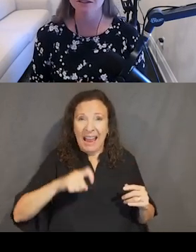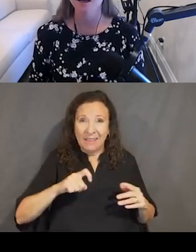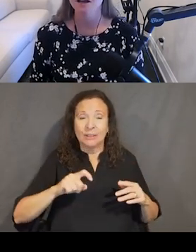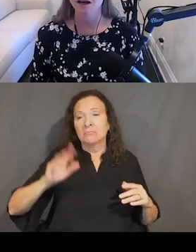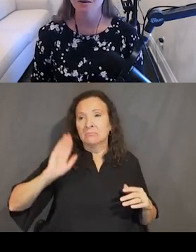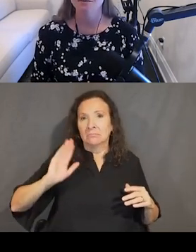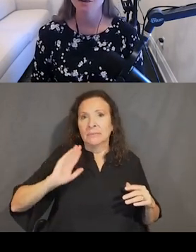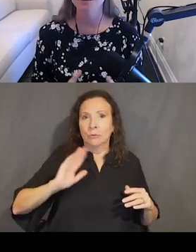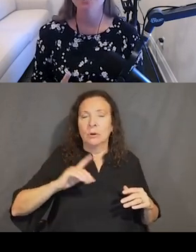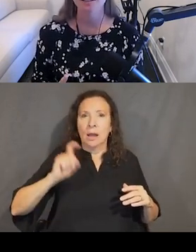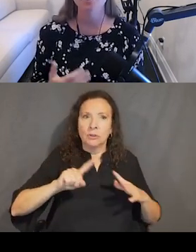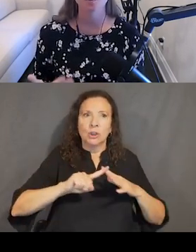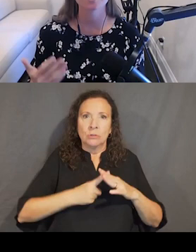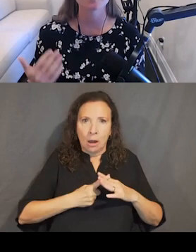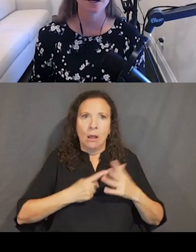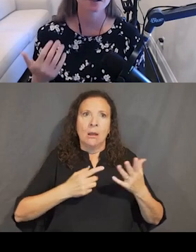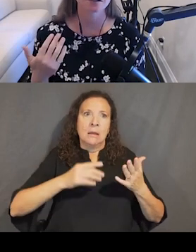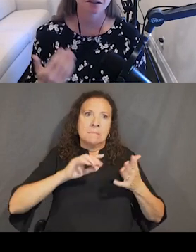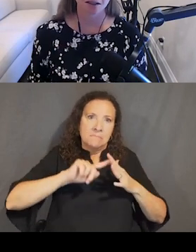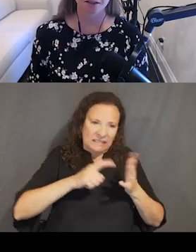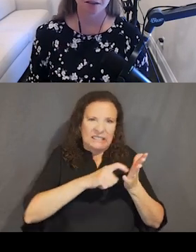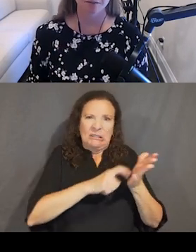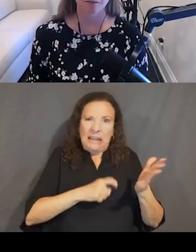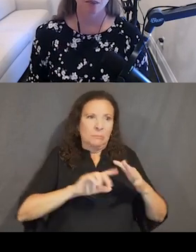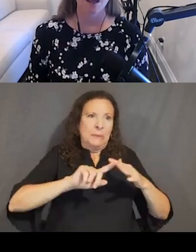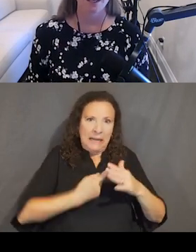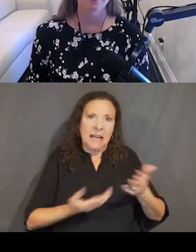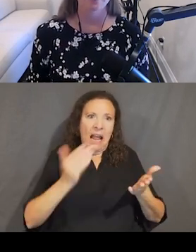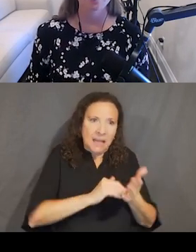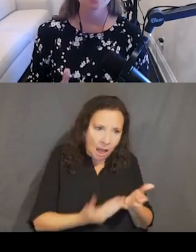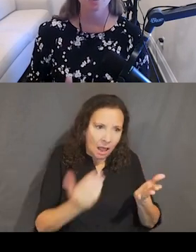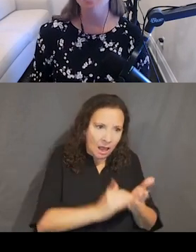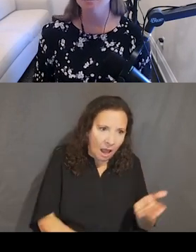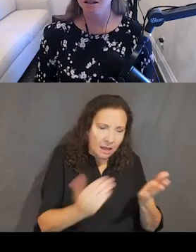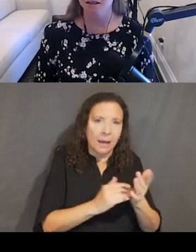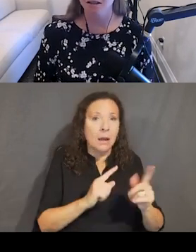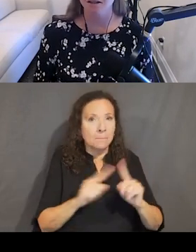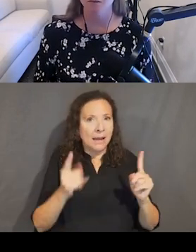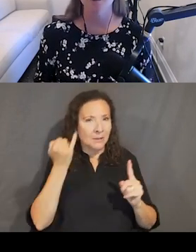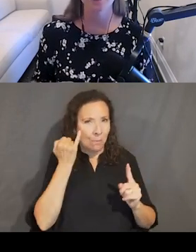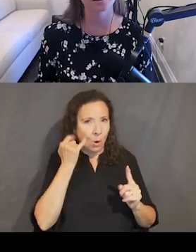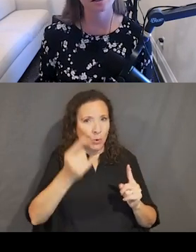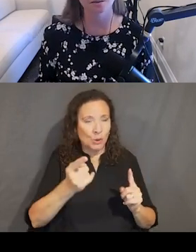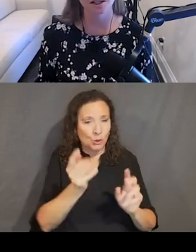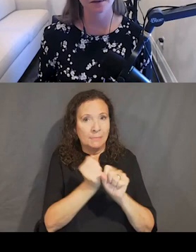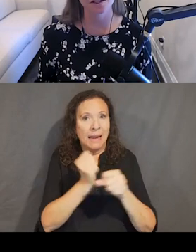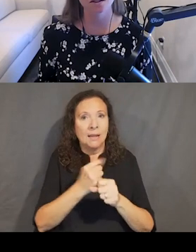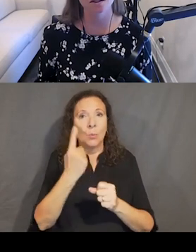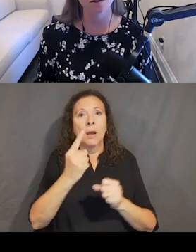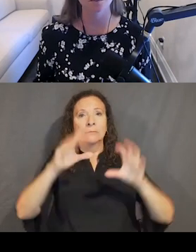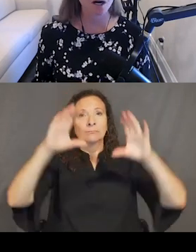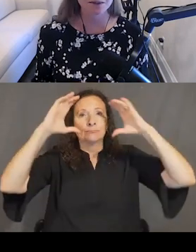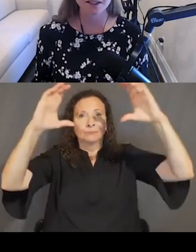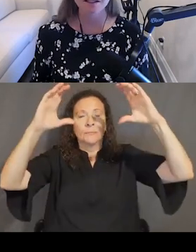agency world. You could create one parent design system and then each child design system would inherit a subset of